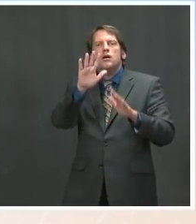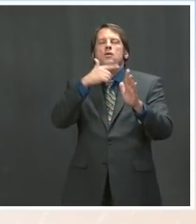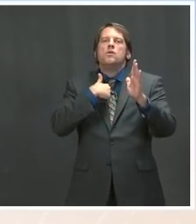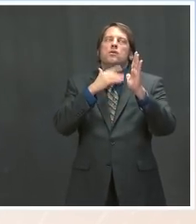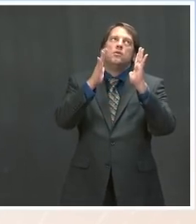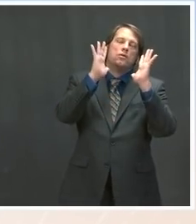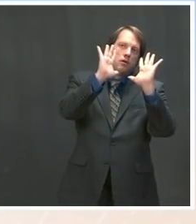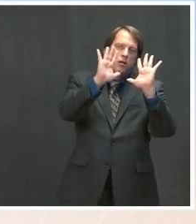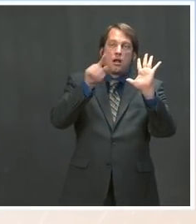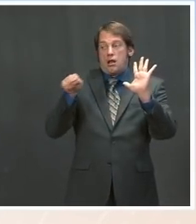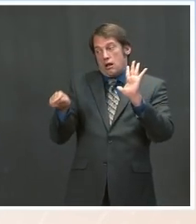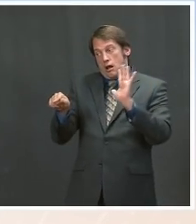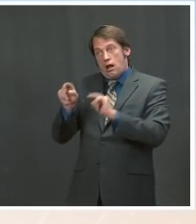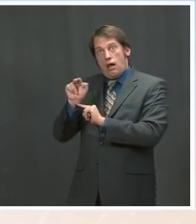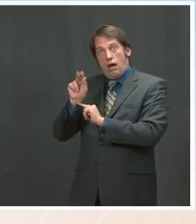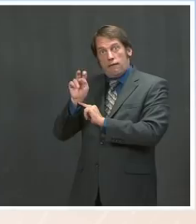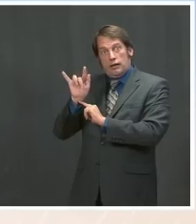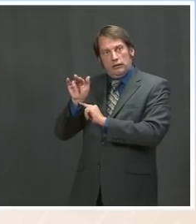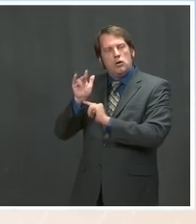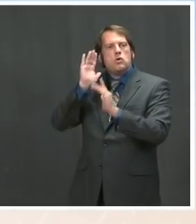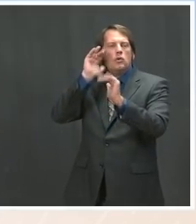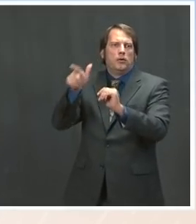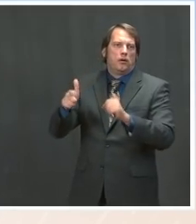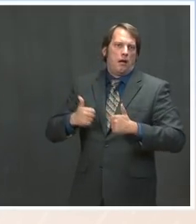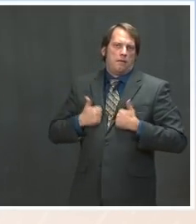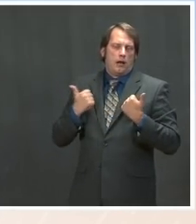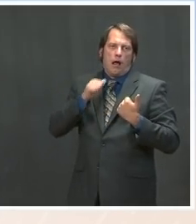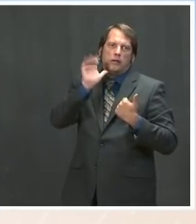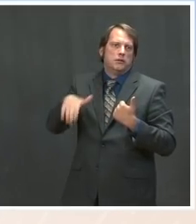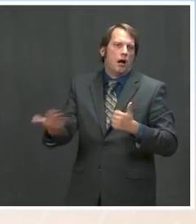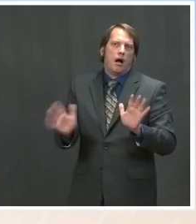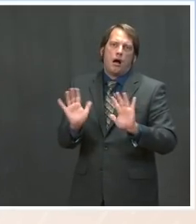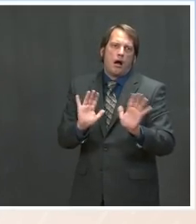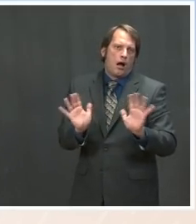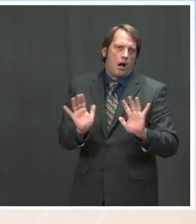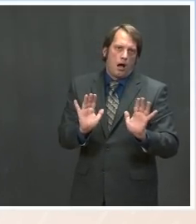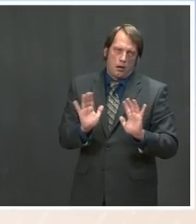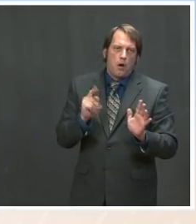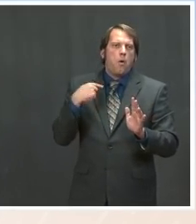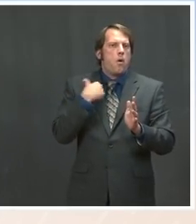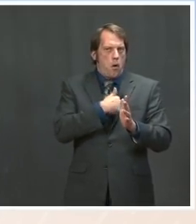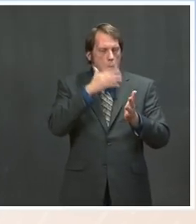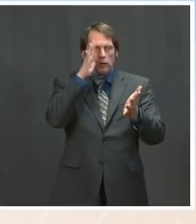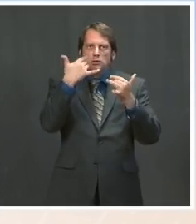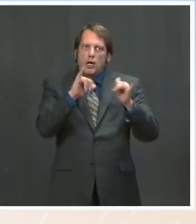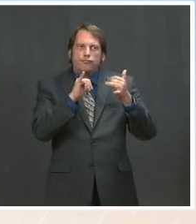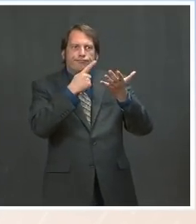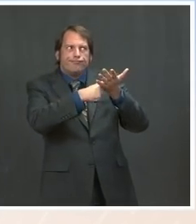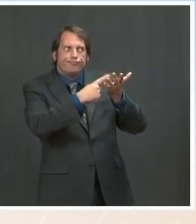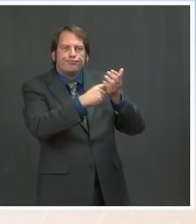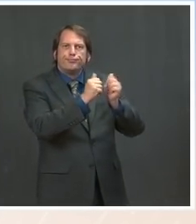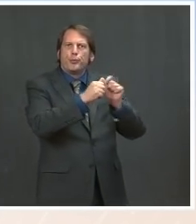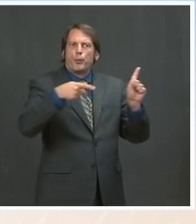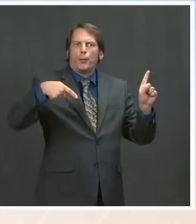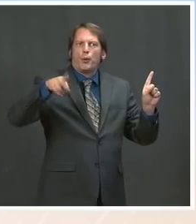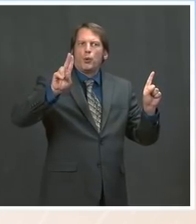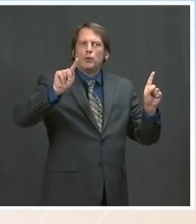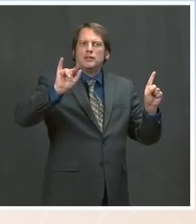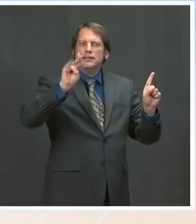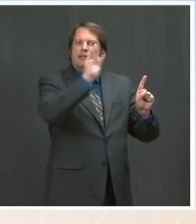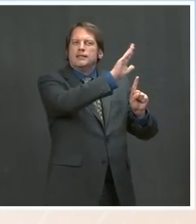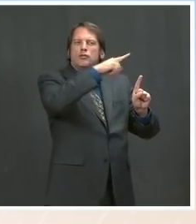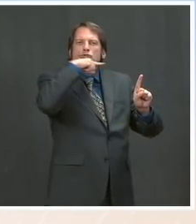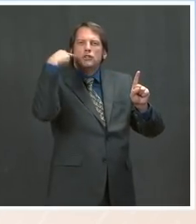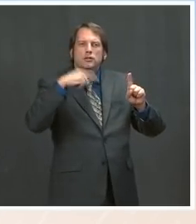occur diplomatically. And we continue to reiterate publicly, as well, our call for him to be released, to be